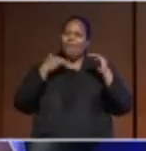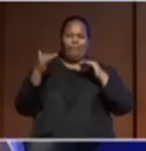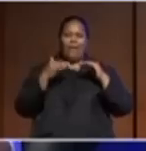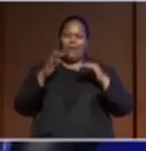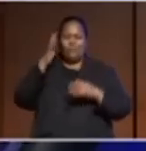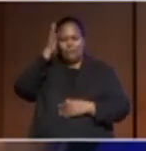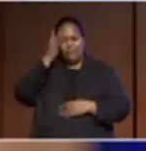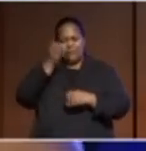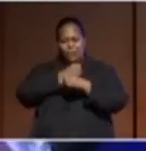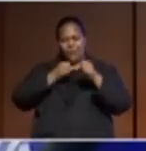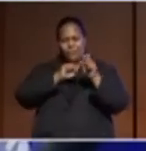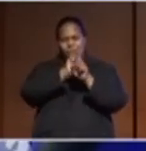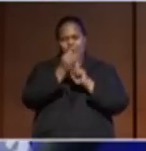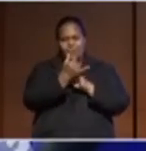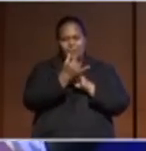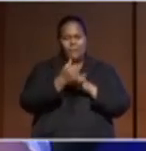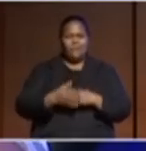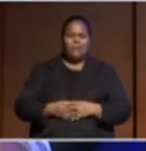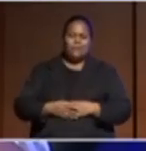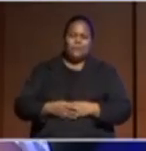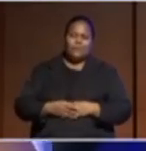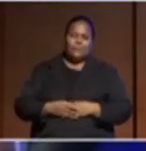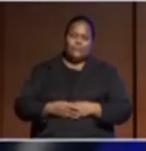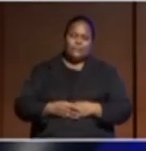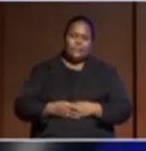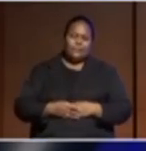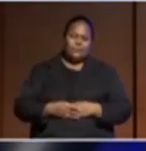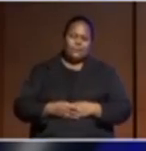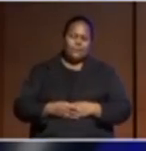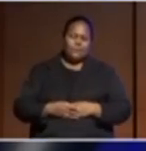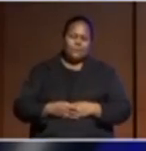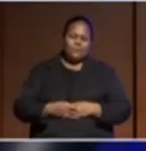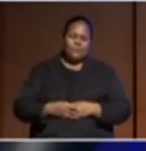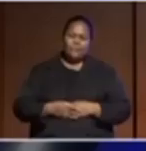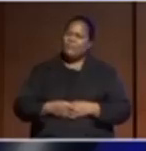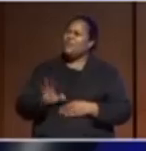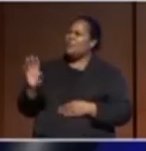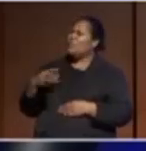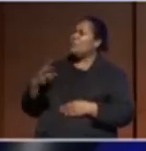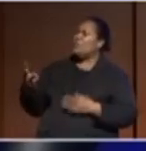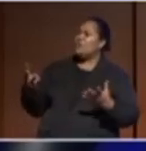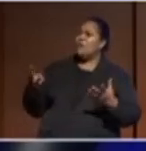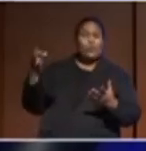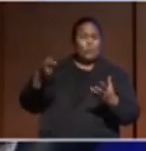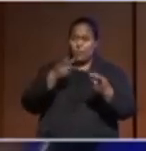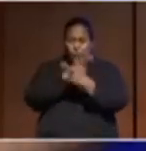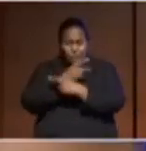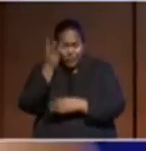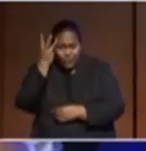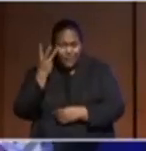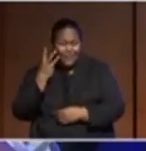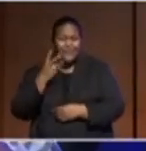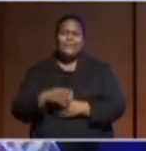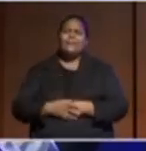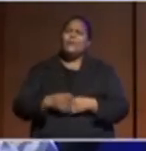we're, that we're, what's the word? We don't respect women, you know, we don't care